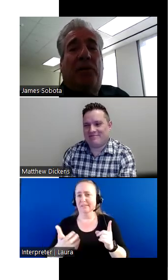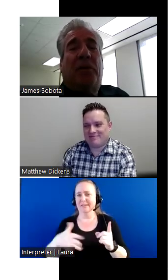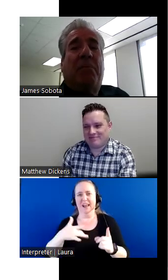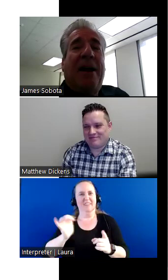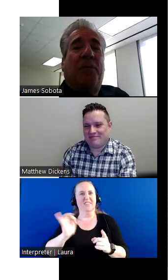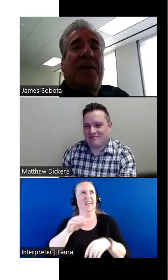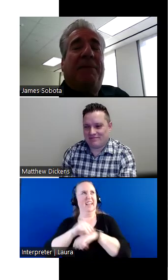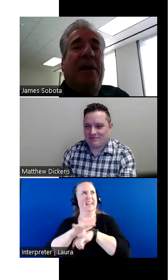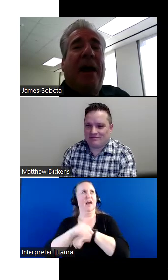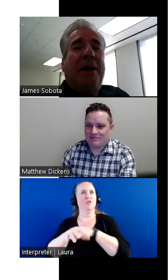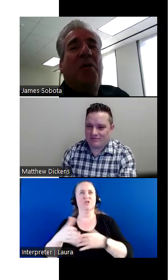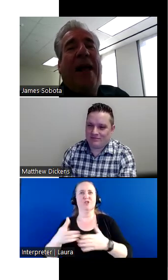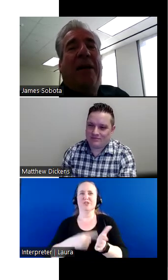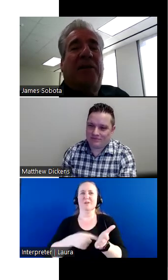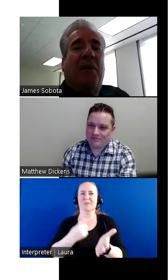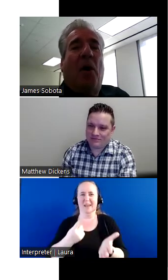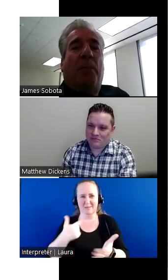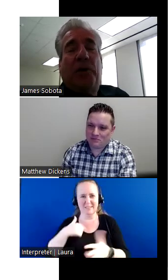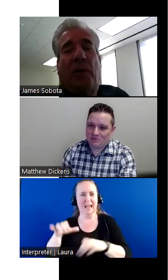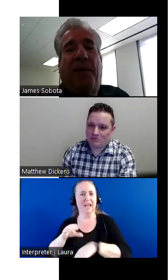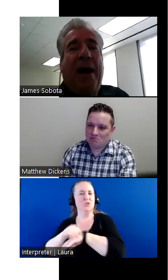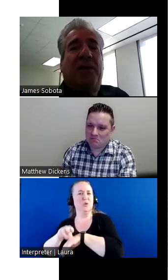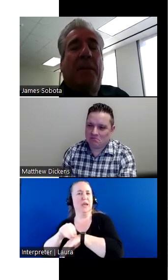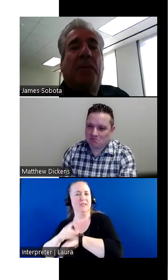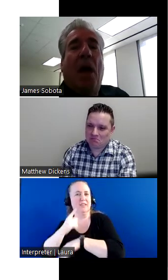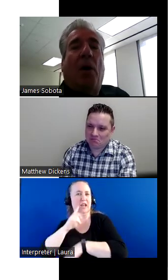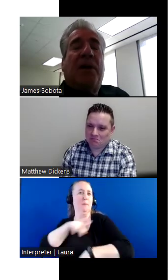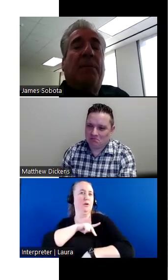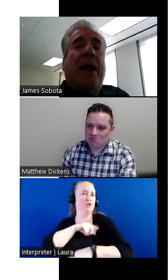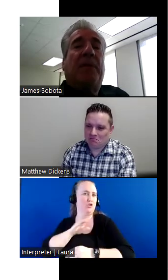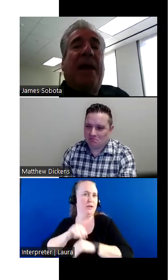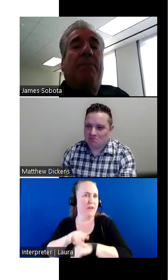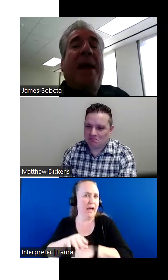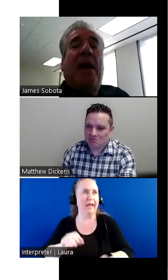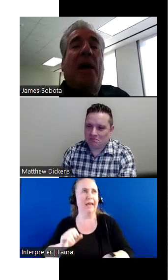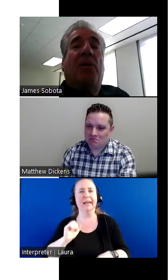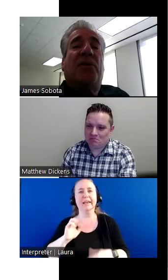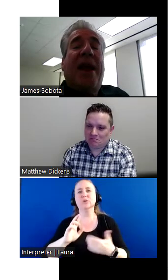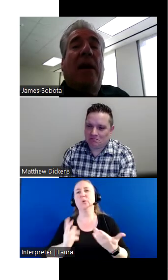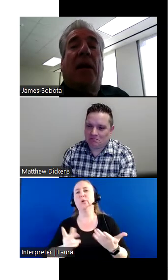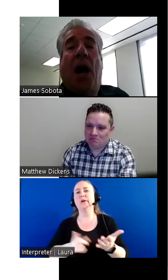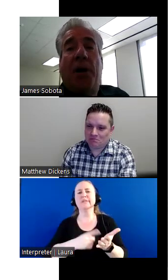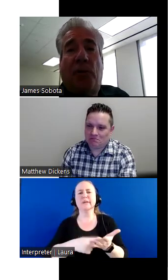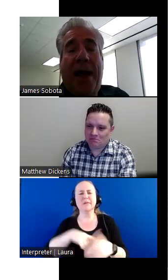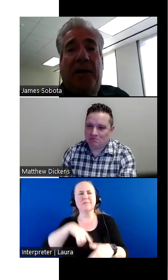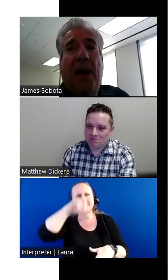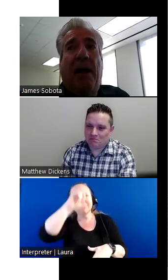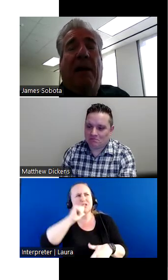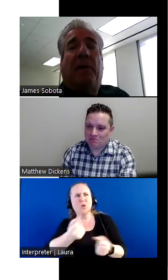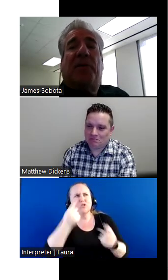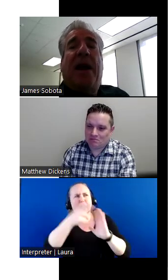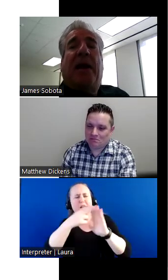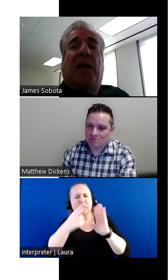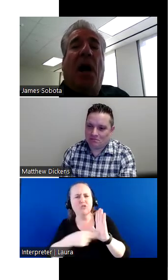a counselor sometimes because I did, I do counsel them on personal advice or sometimes they may not understand a contract